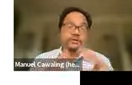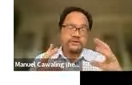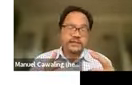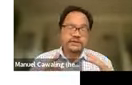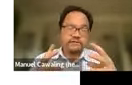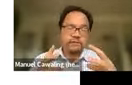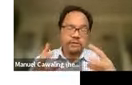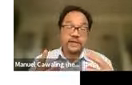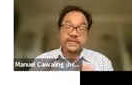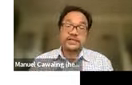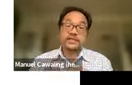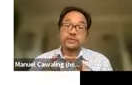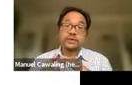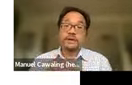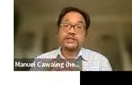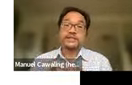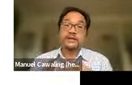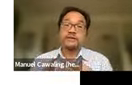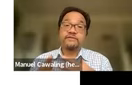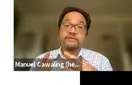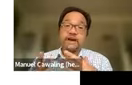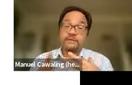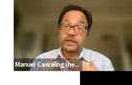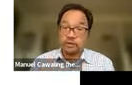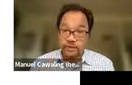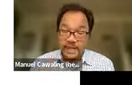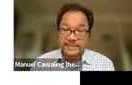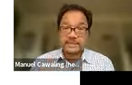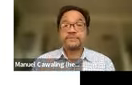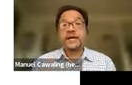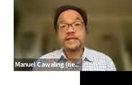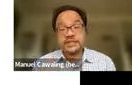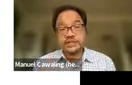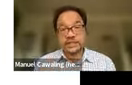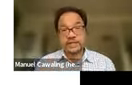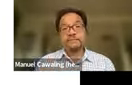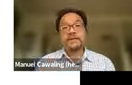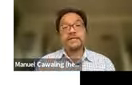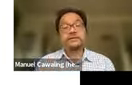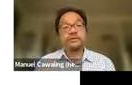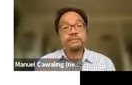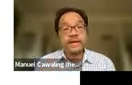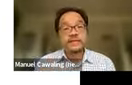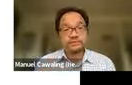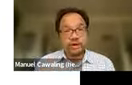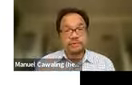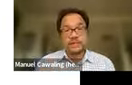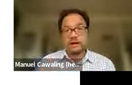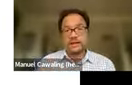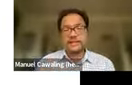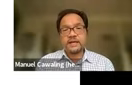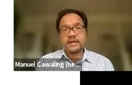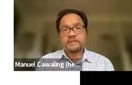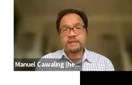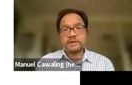those funds are for organizations with budgets of 5 million or less. Additionally, because of the tremendous reopening